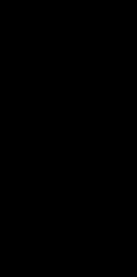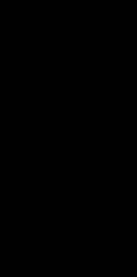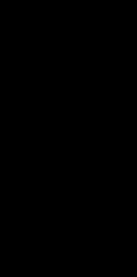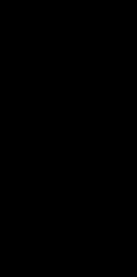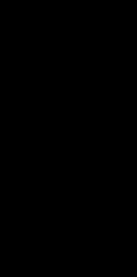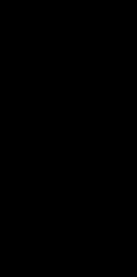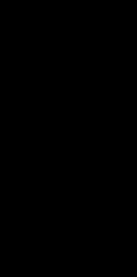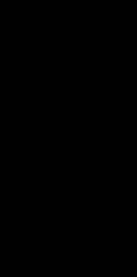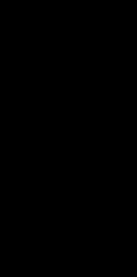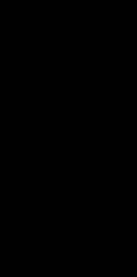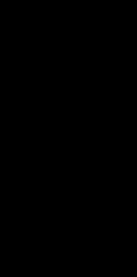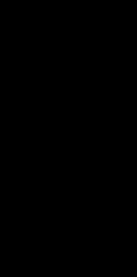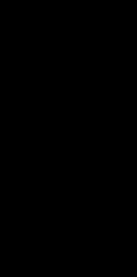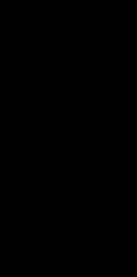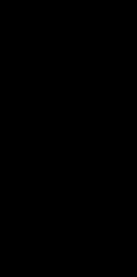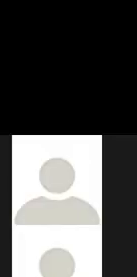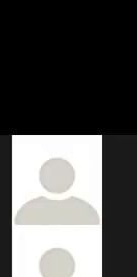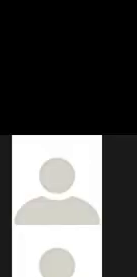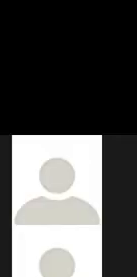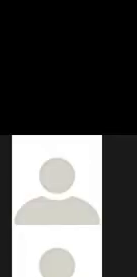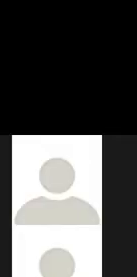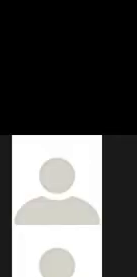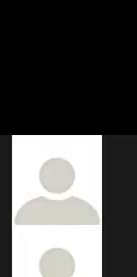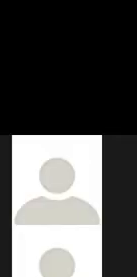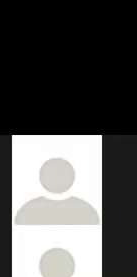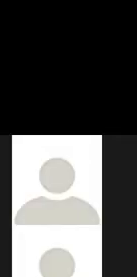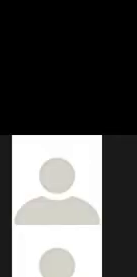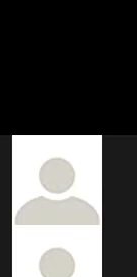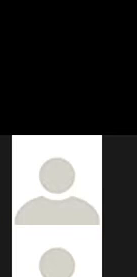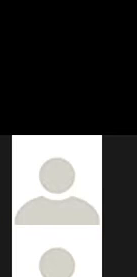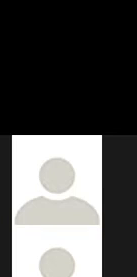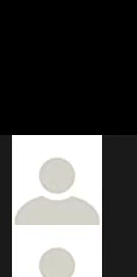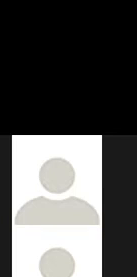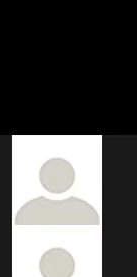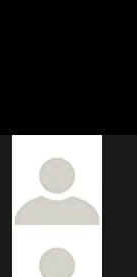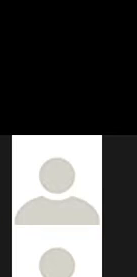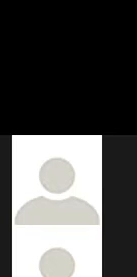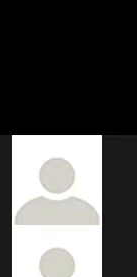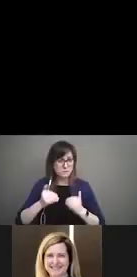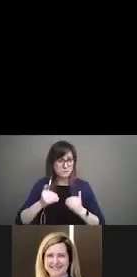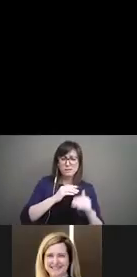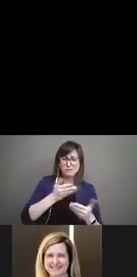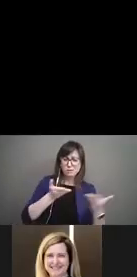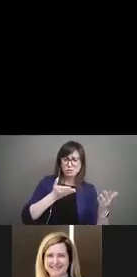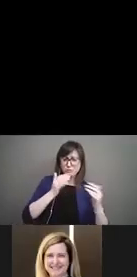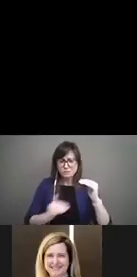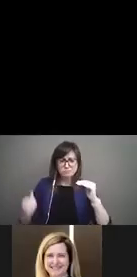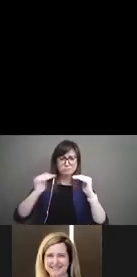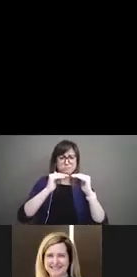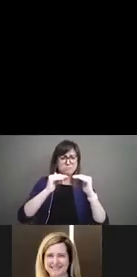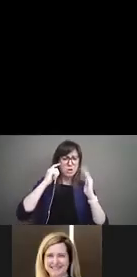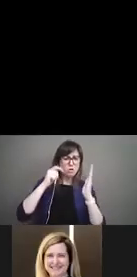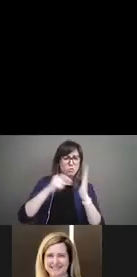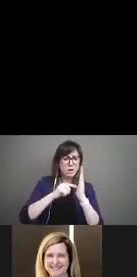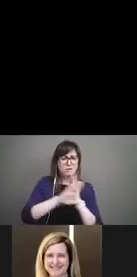and accommodate the needs of the autistic community, and bring us closer to equality in services, and realize our rights more fully.